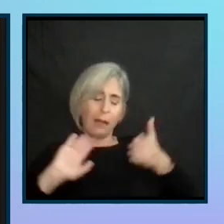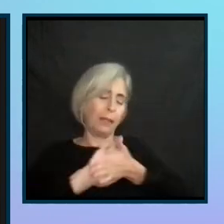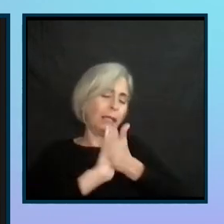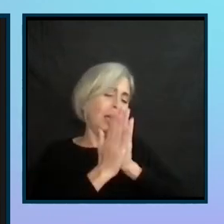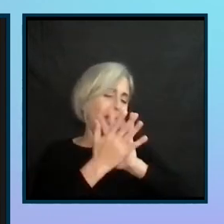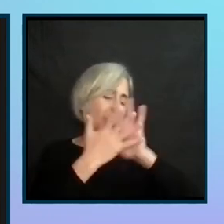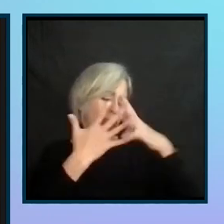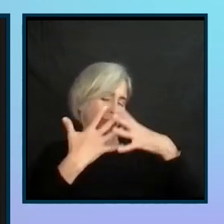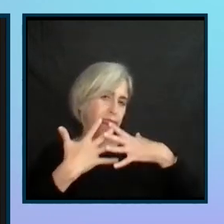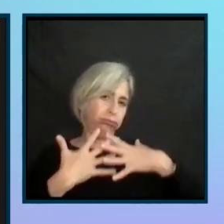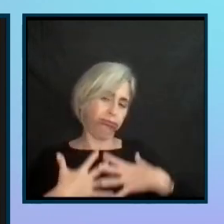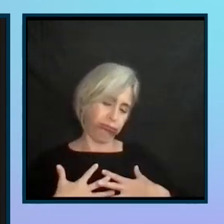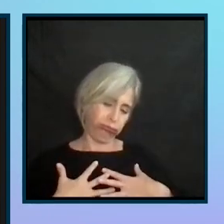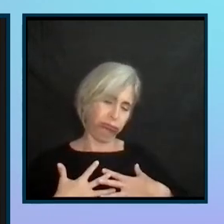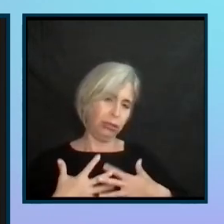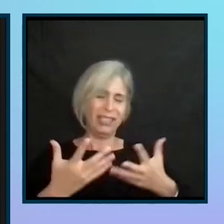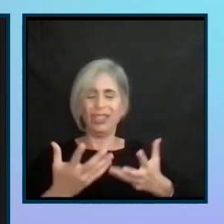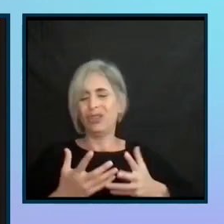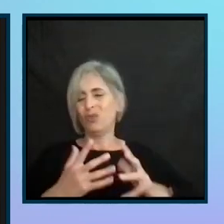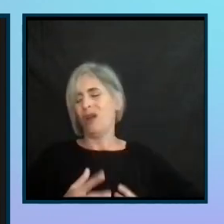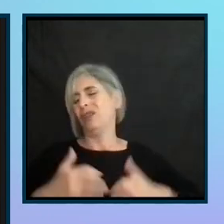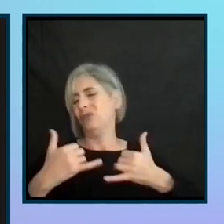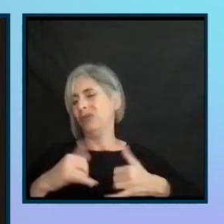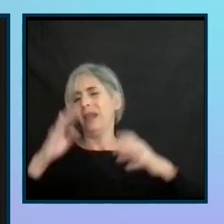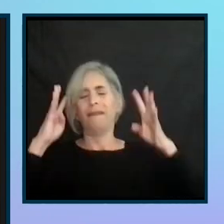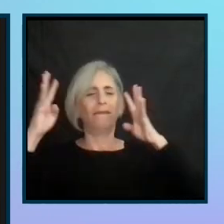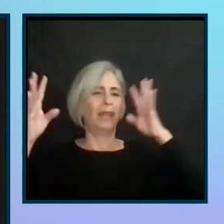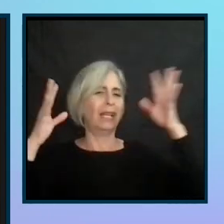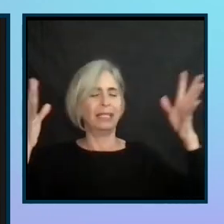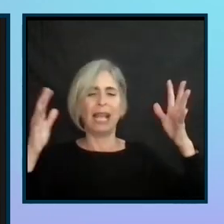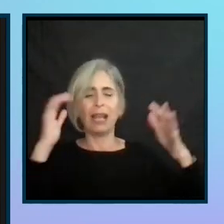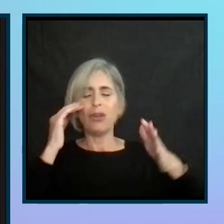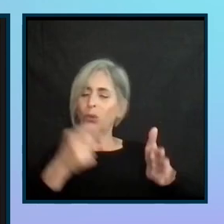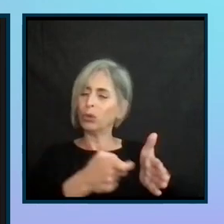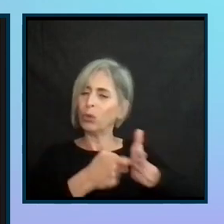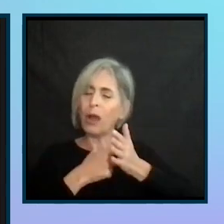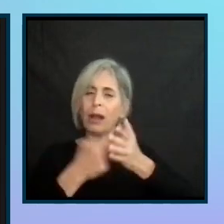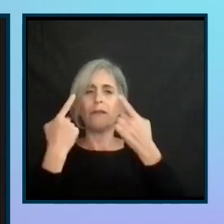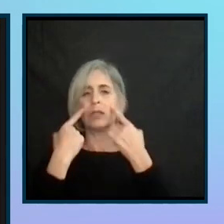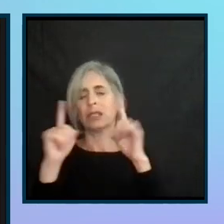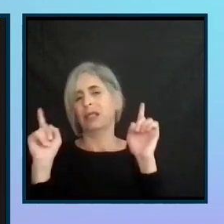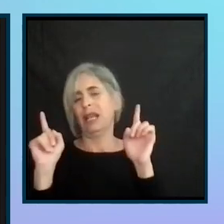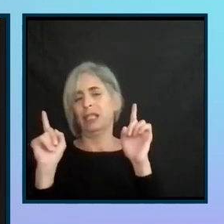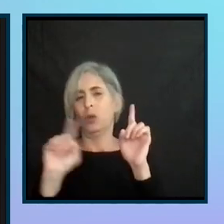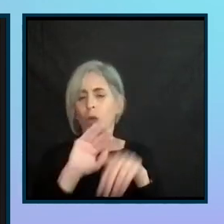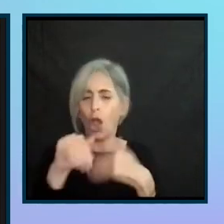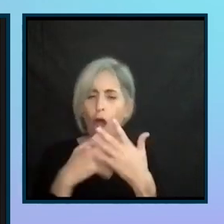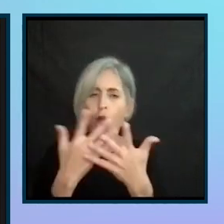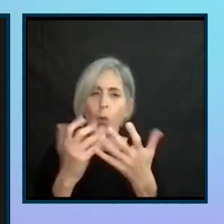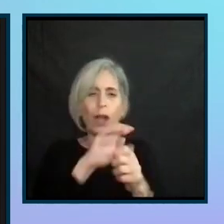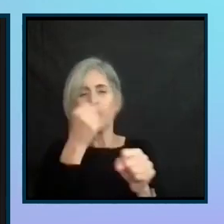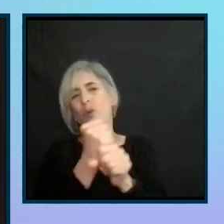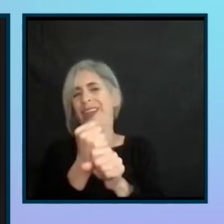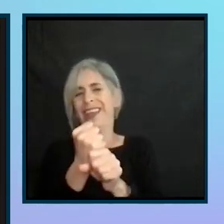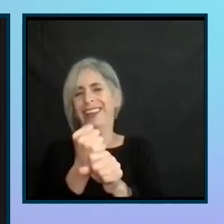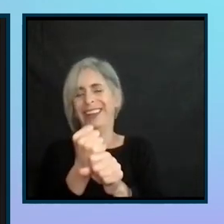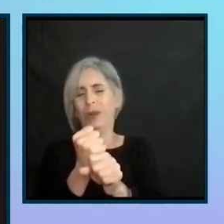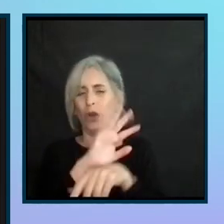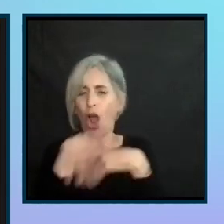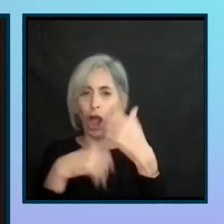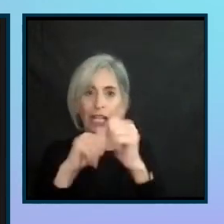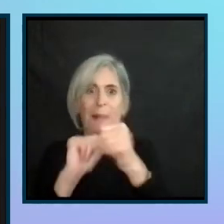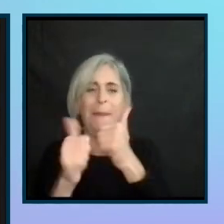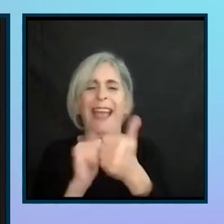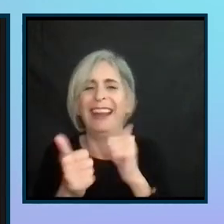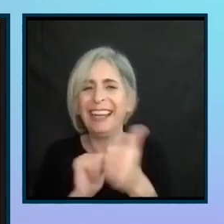And I just didn't want to play fantasy because I knew what it took to be successful. And we all want to win. We all are competitive